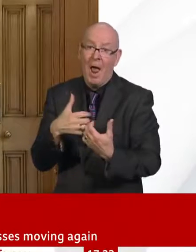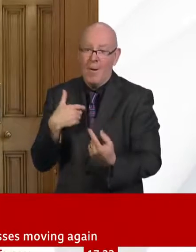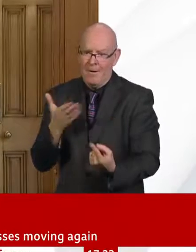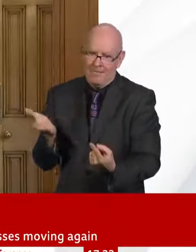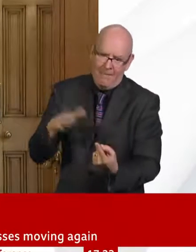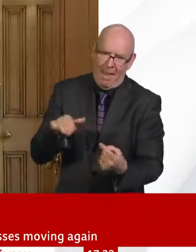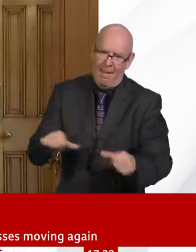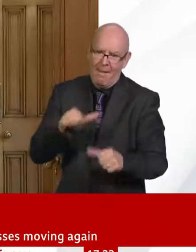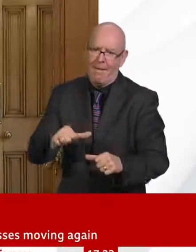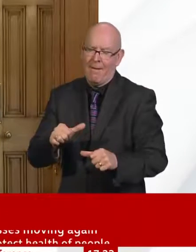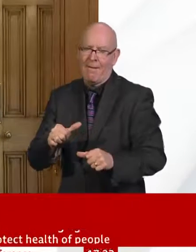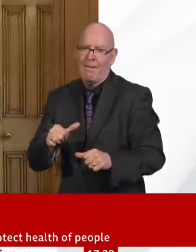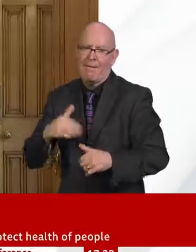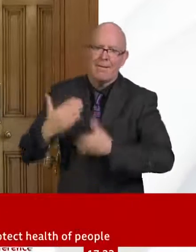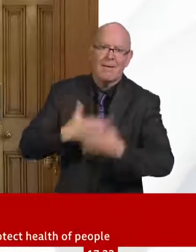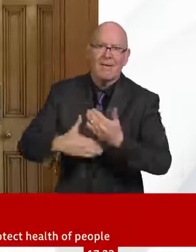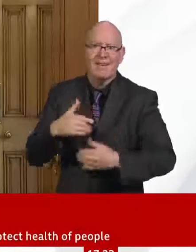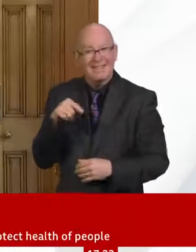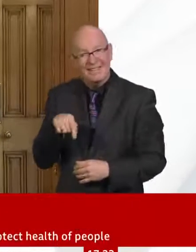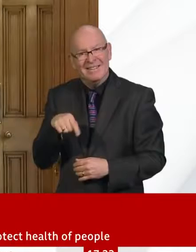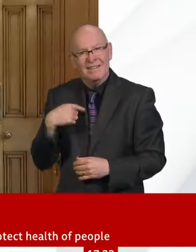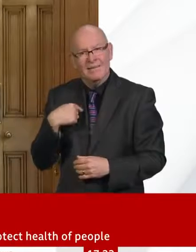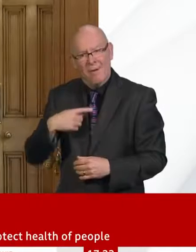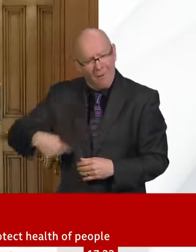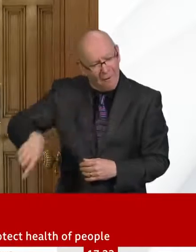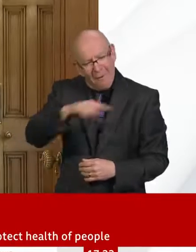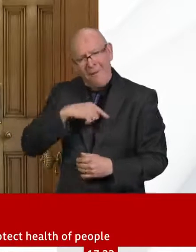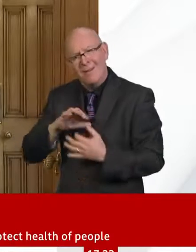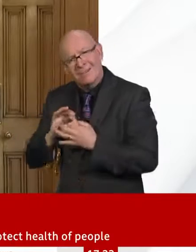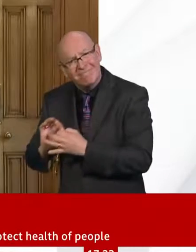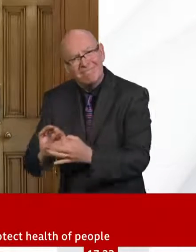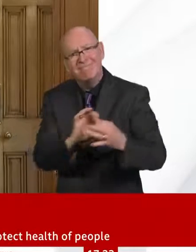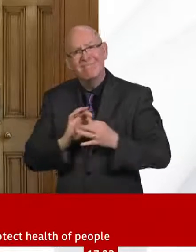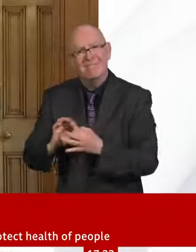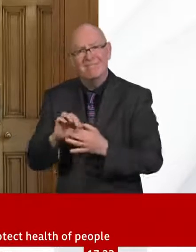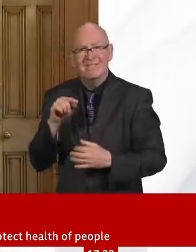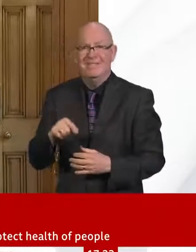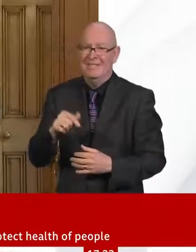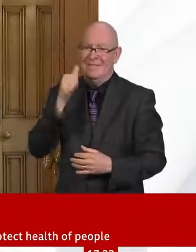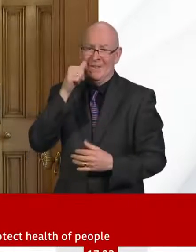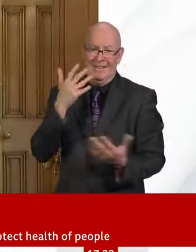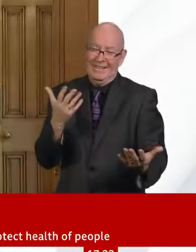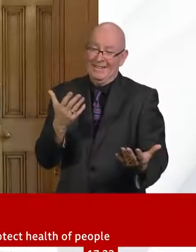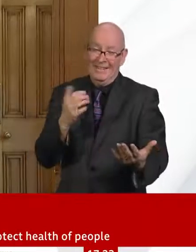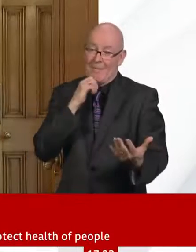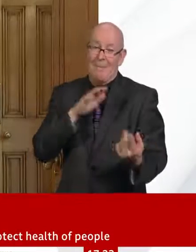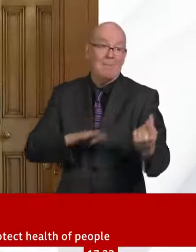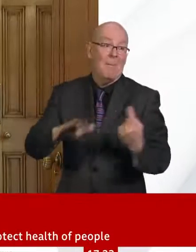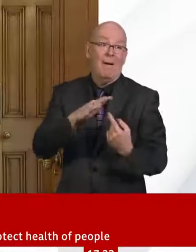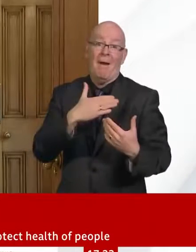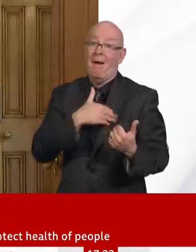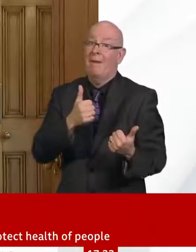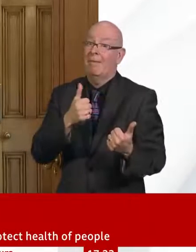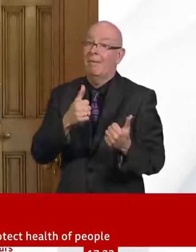country is able to share in the benefits of growth and opportunity and improvements in productivity at that point. So our agenda about spreading